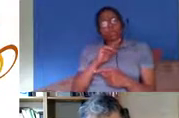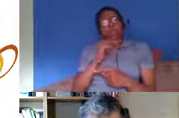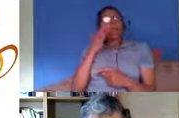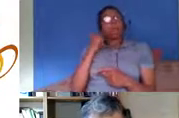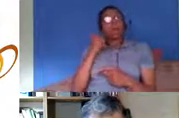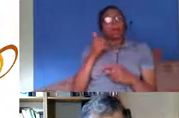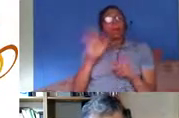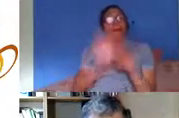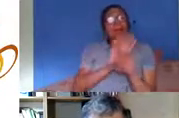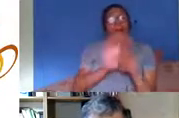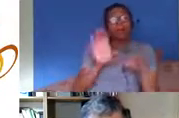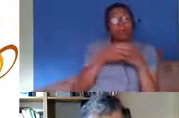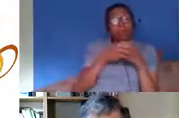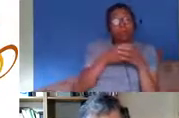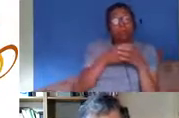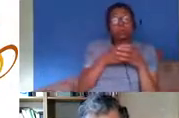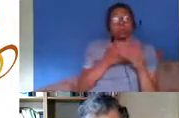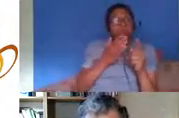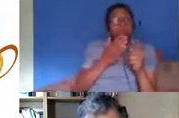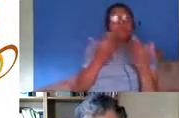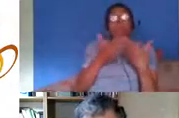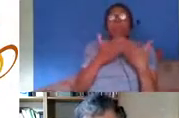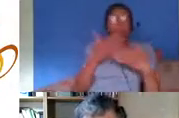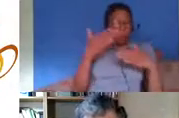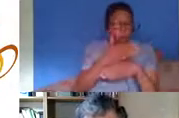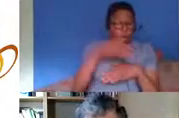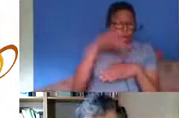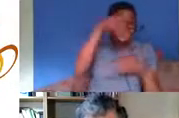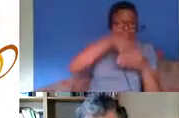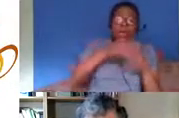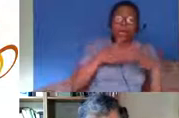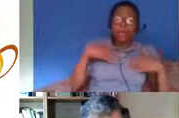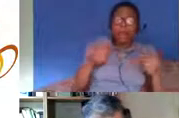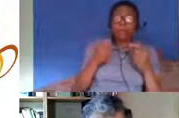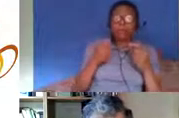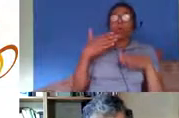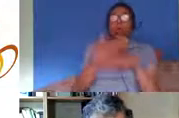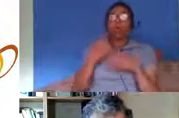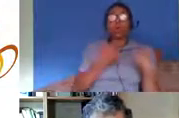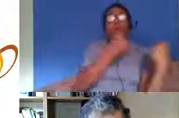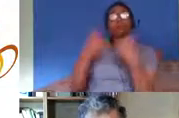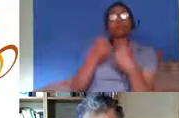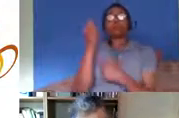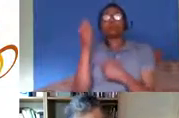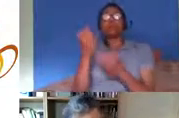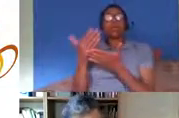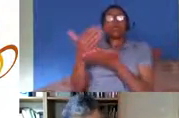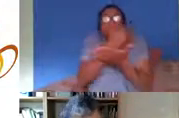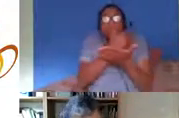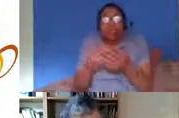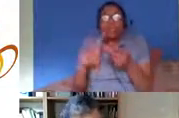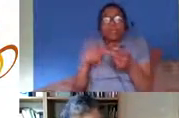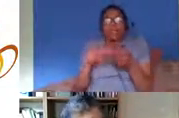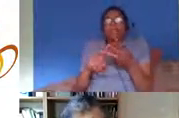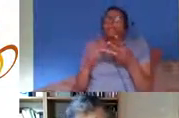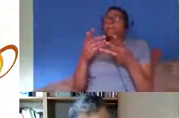do not only working in health and social care but also taxi drivers and security guards people working